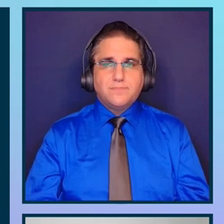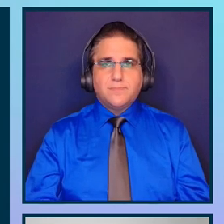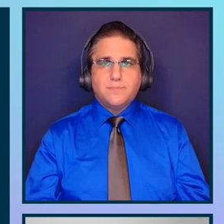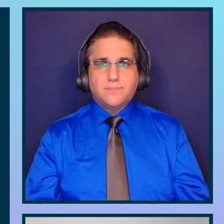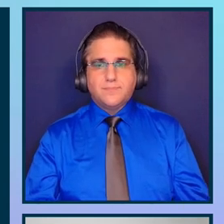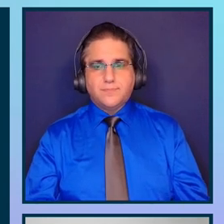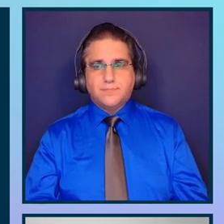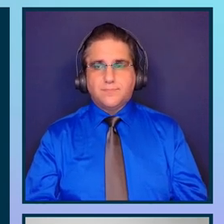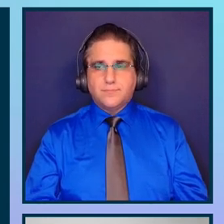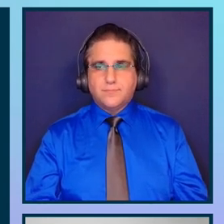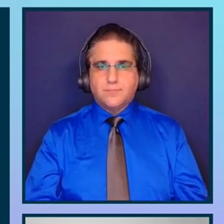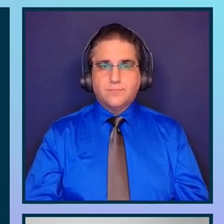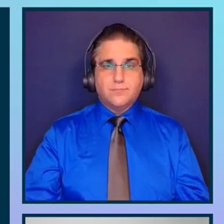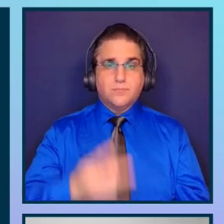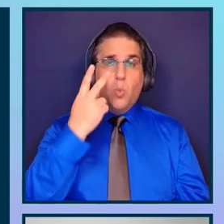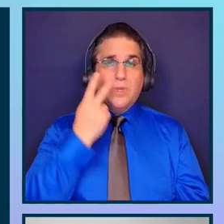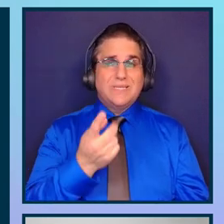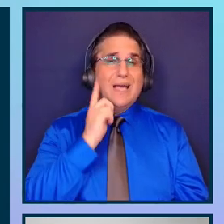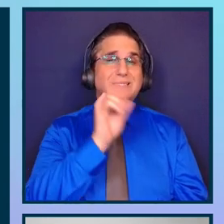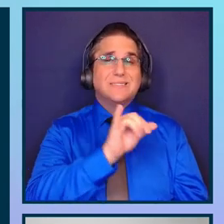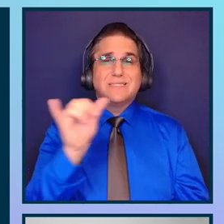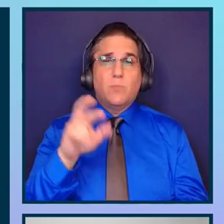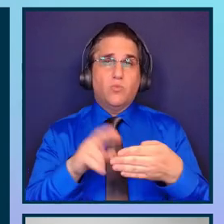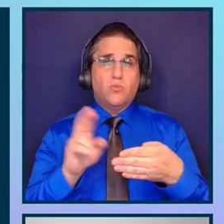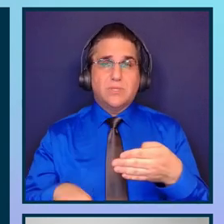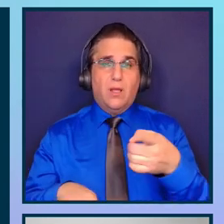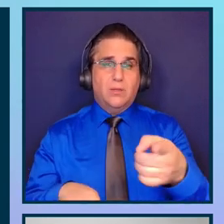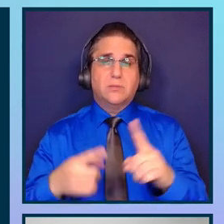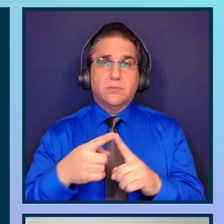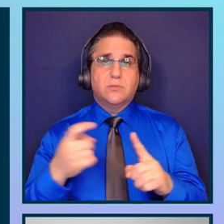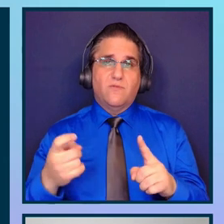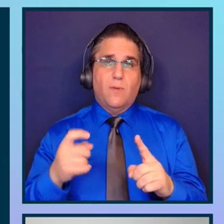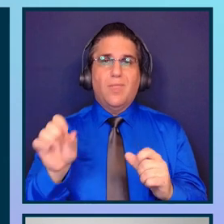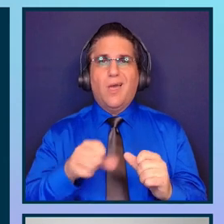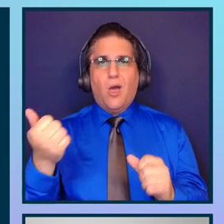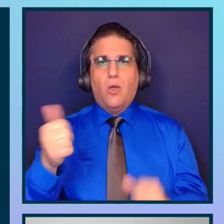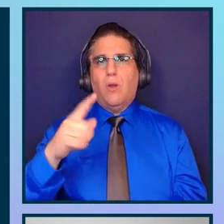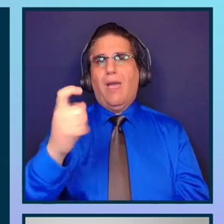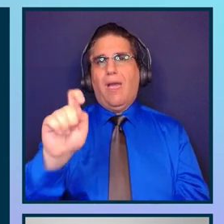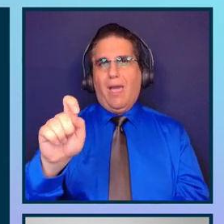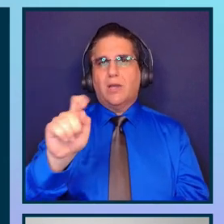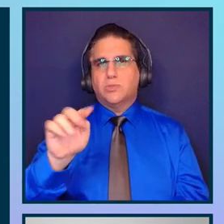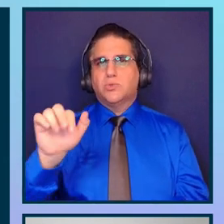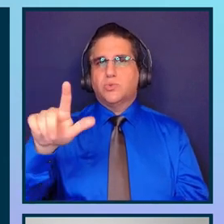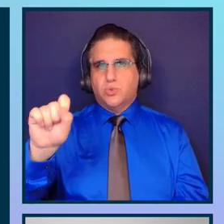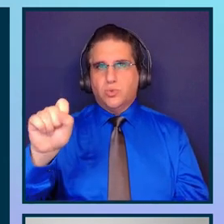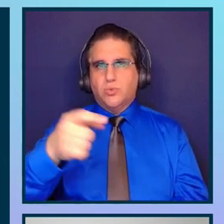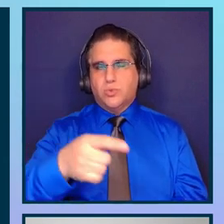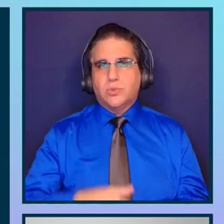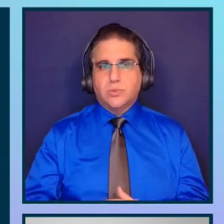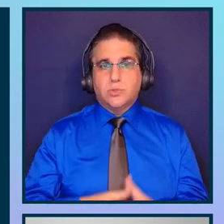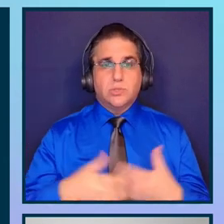So, we can see a very similar results from the other AXE tools. Again, which